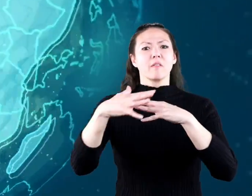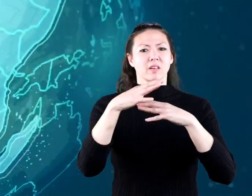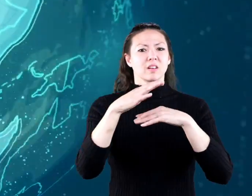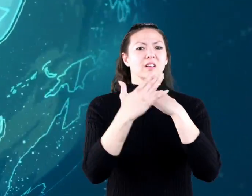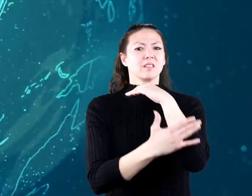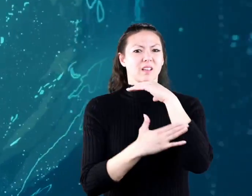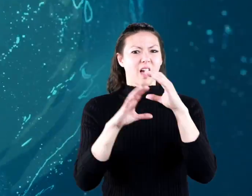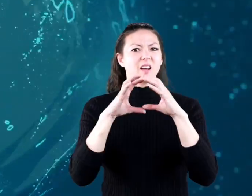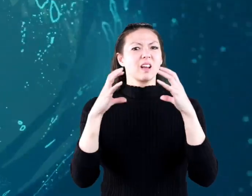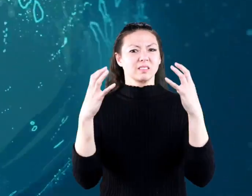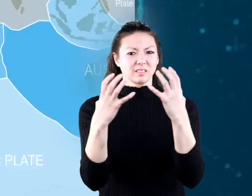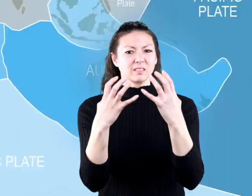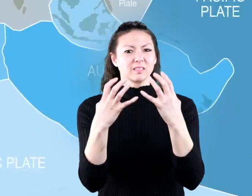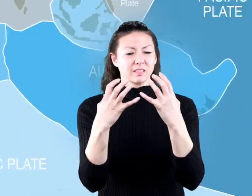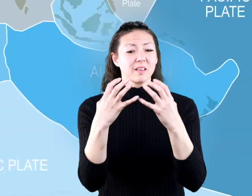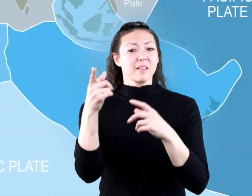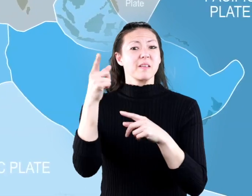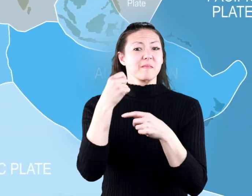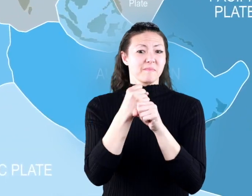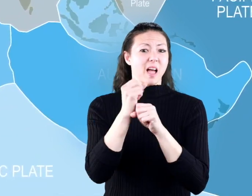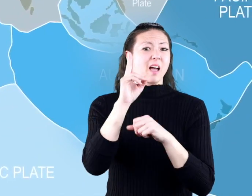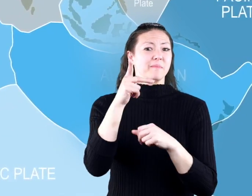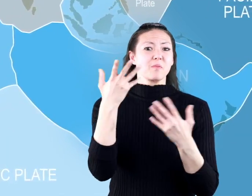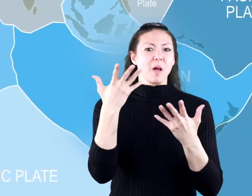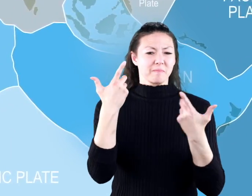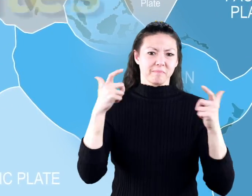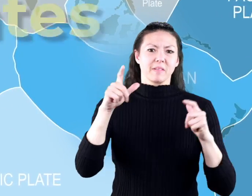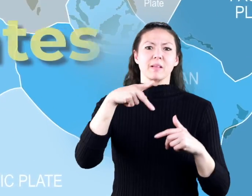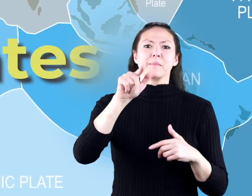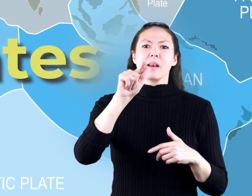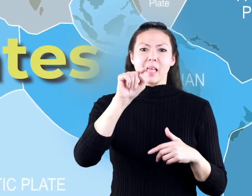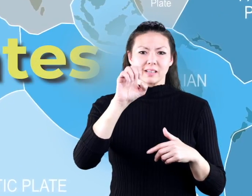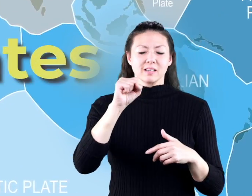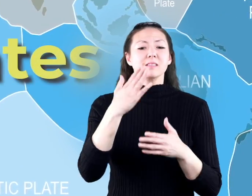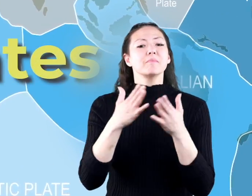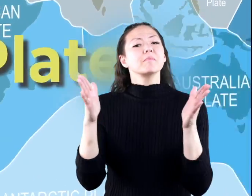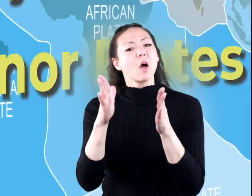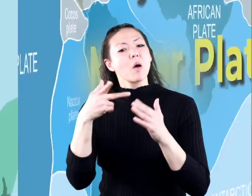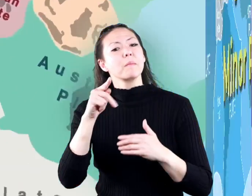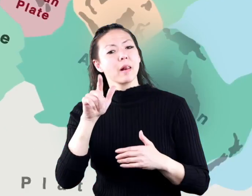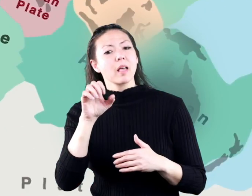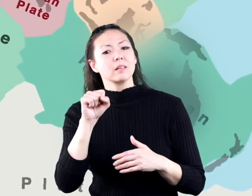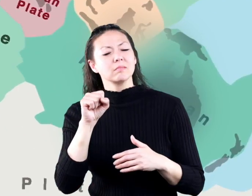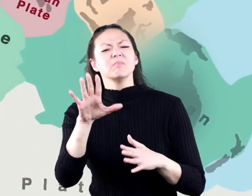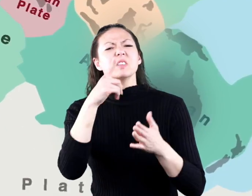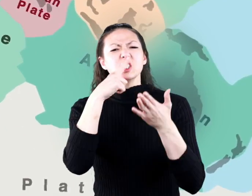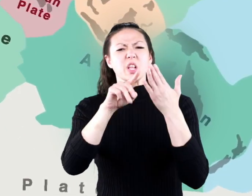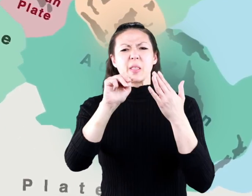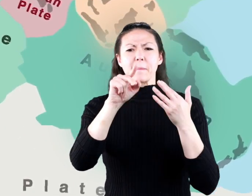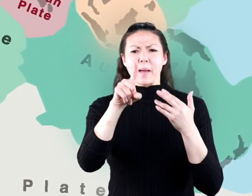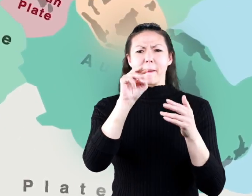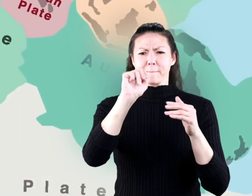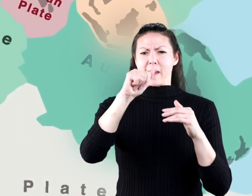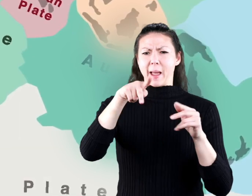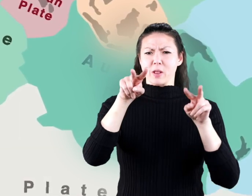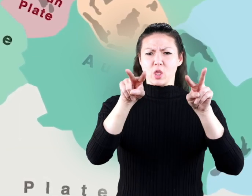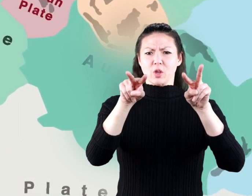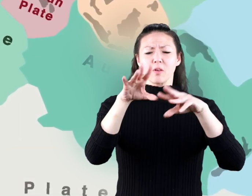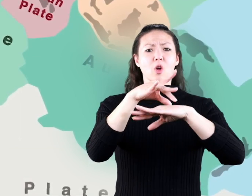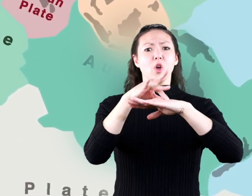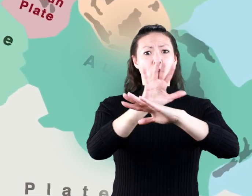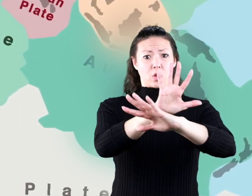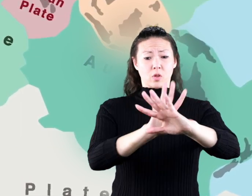entire continents and they're made up of major plates and minor plates check out this map here